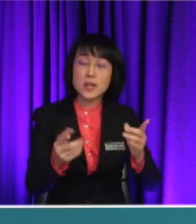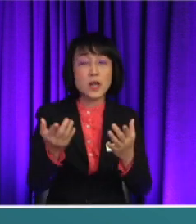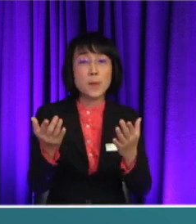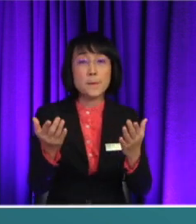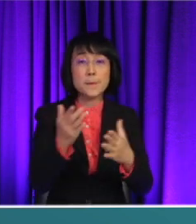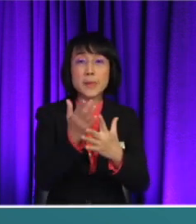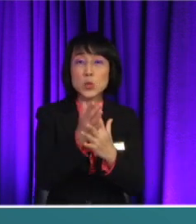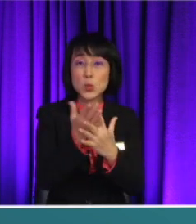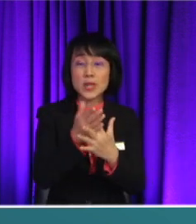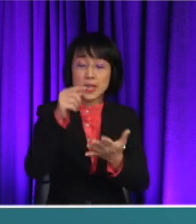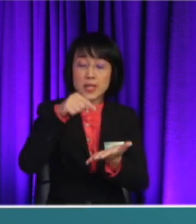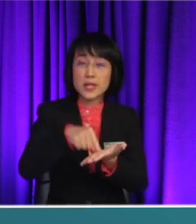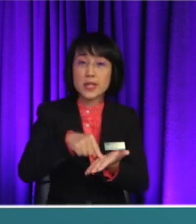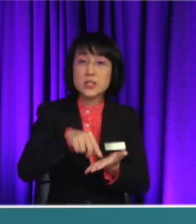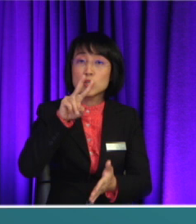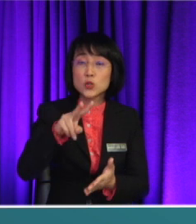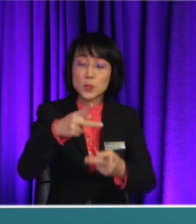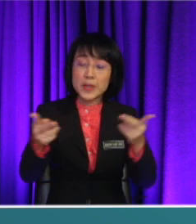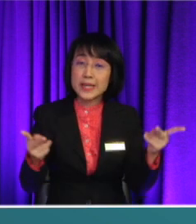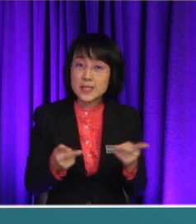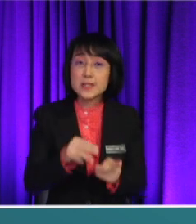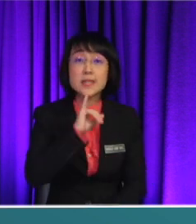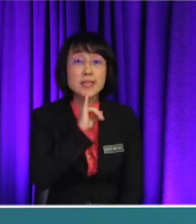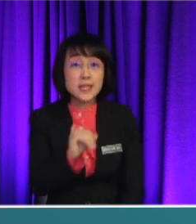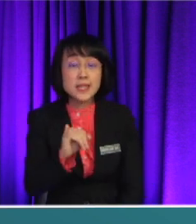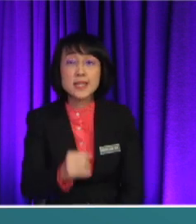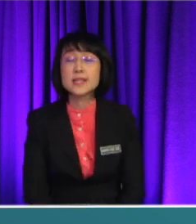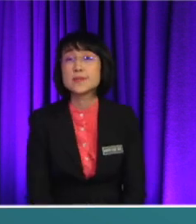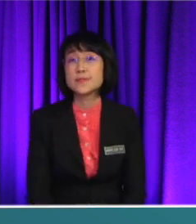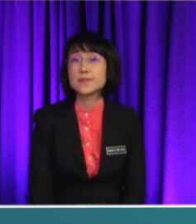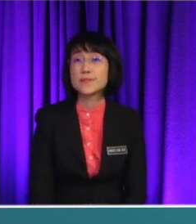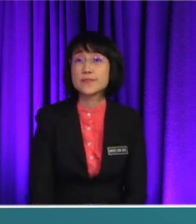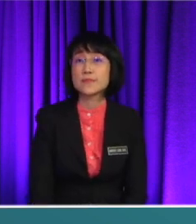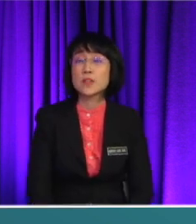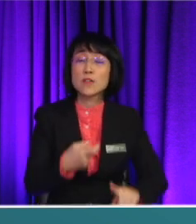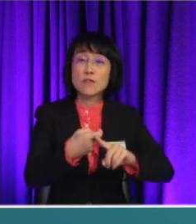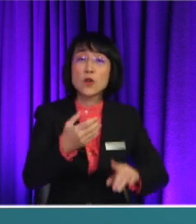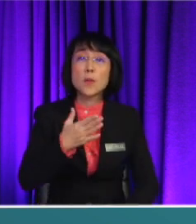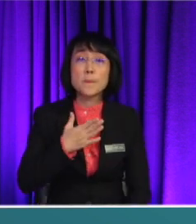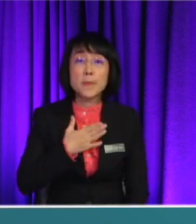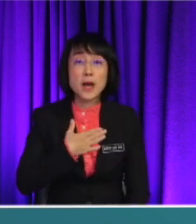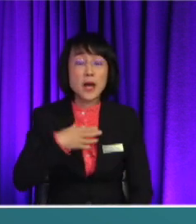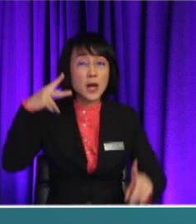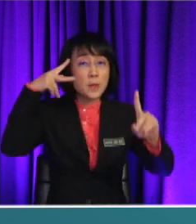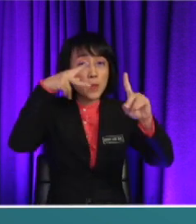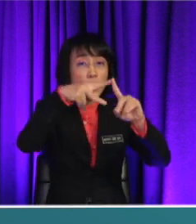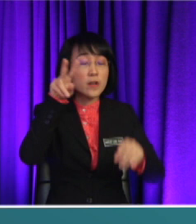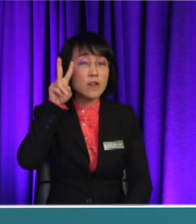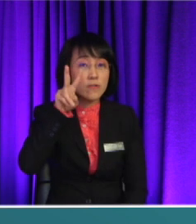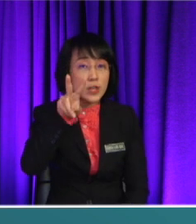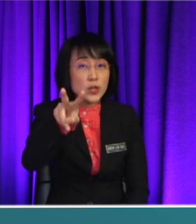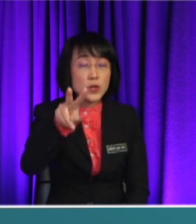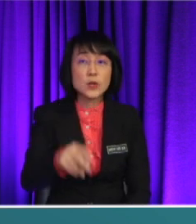is And then what is that, yeah? And you can also say from my point of view Or from my perspective